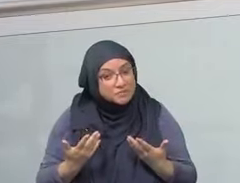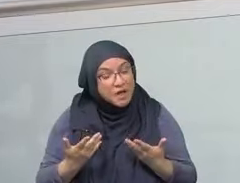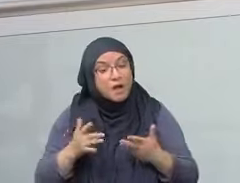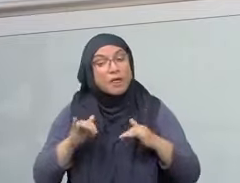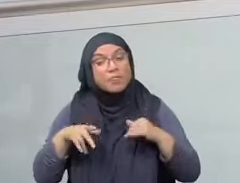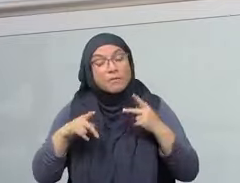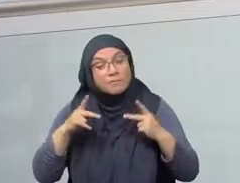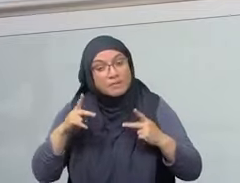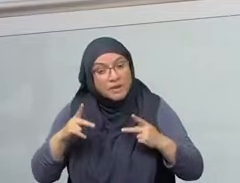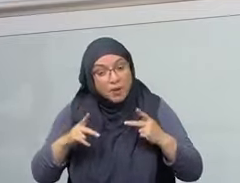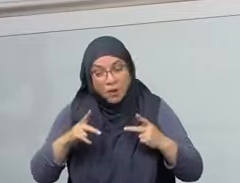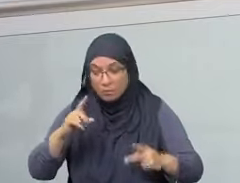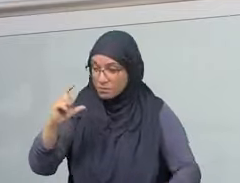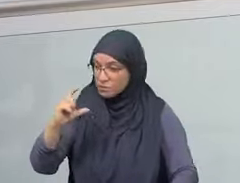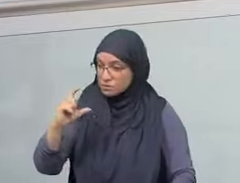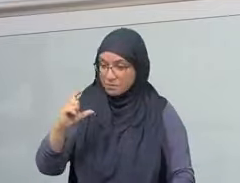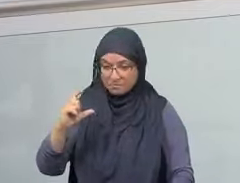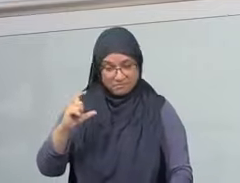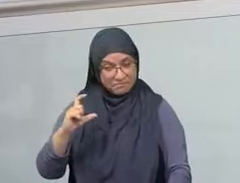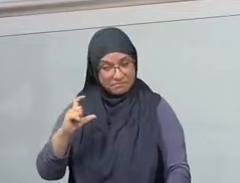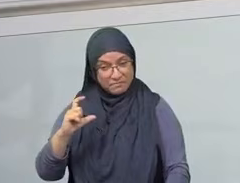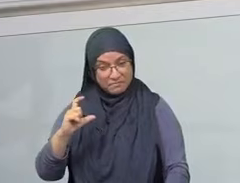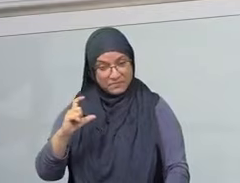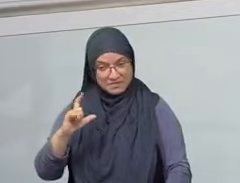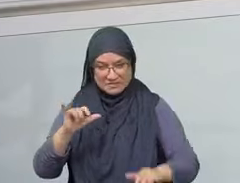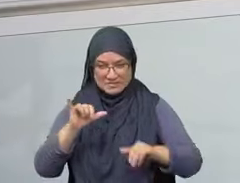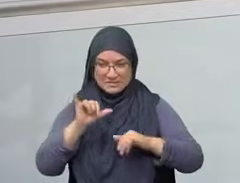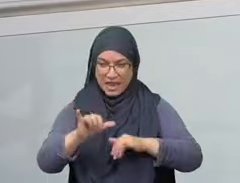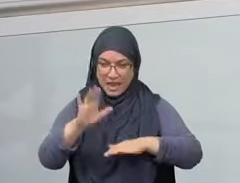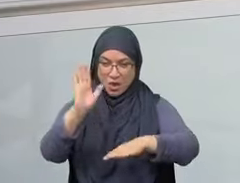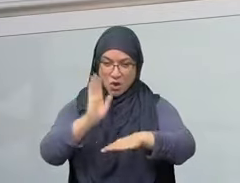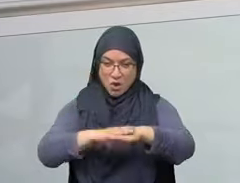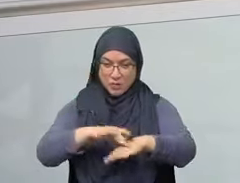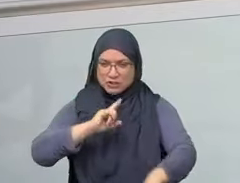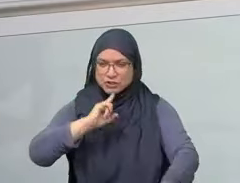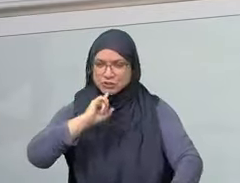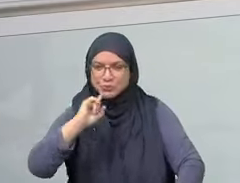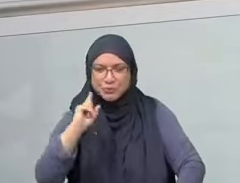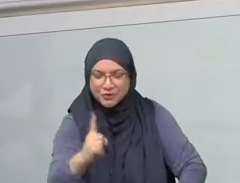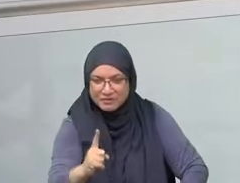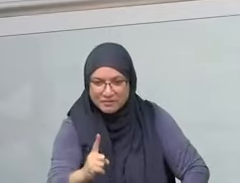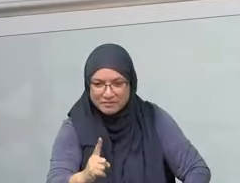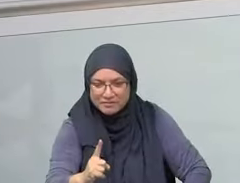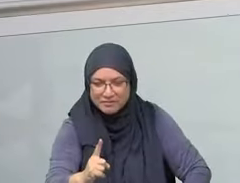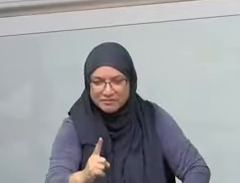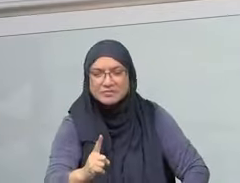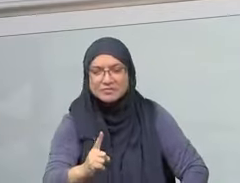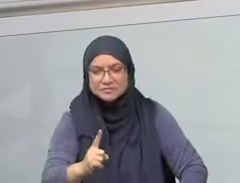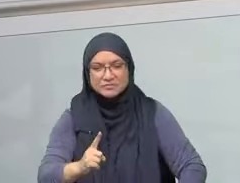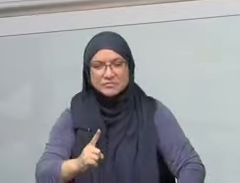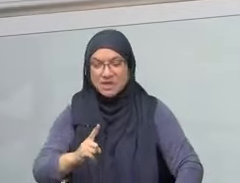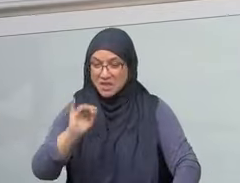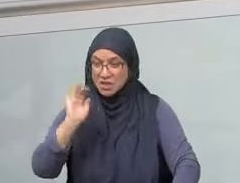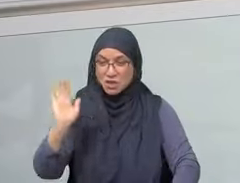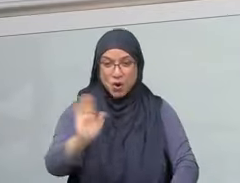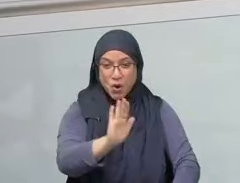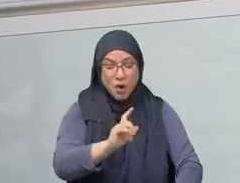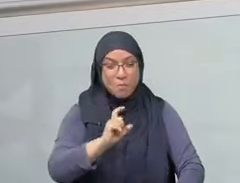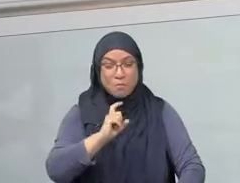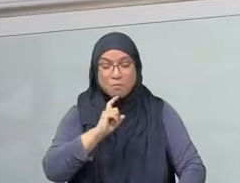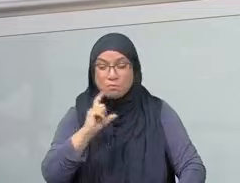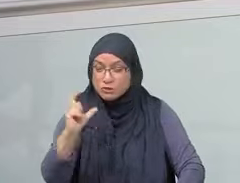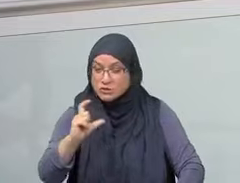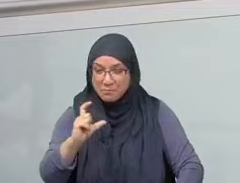Always a thorn in the side of their enemies. Because they can't be broken. They can't be broken no matter what is done to them. They still had the nerve to celebrate